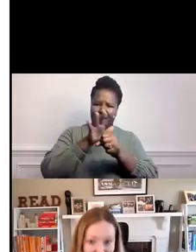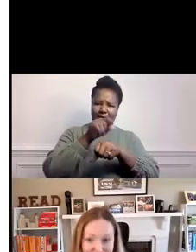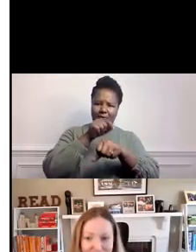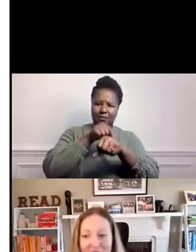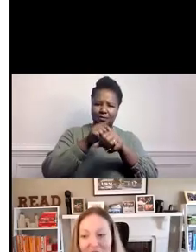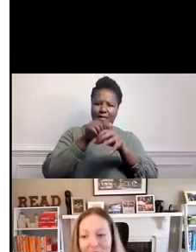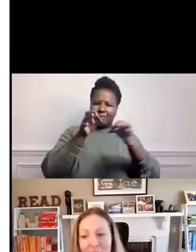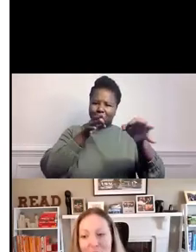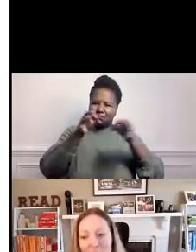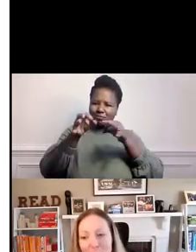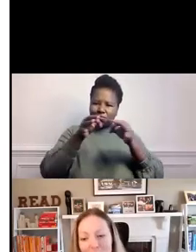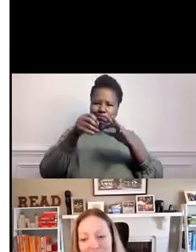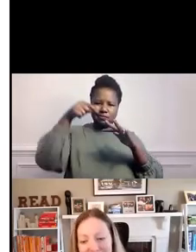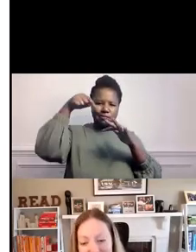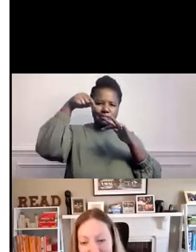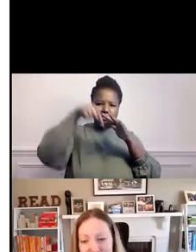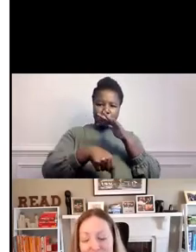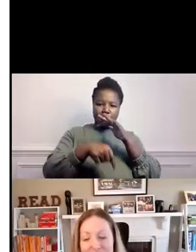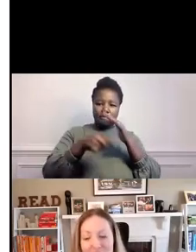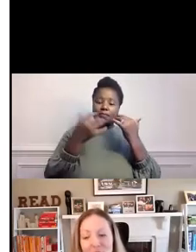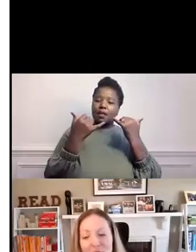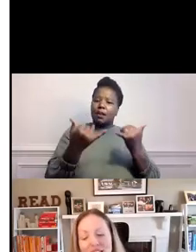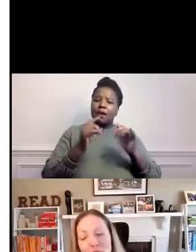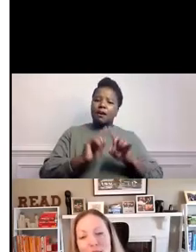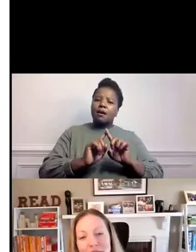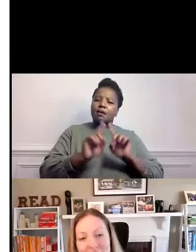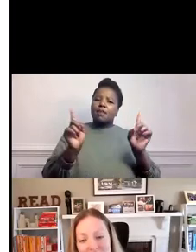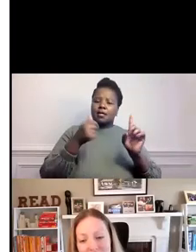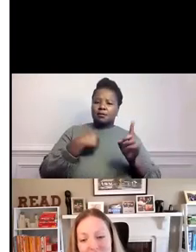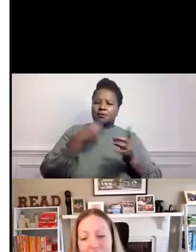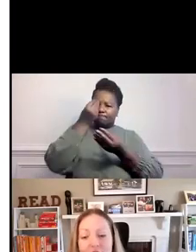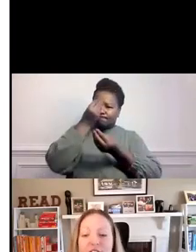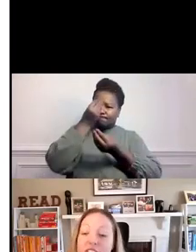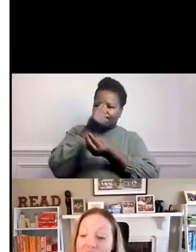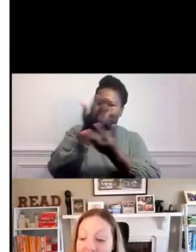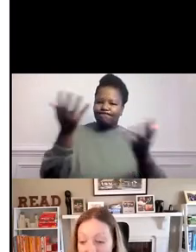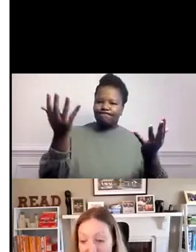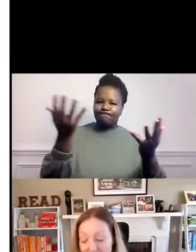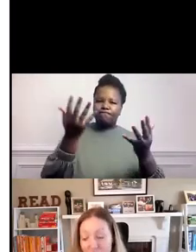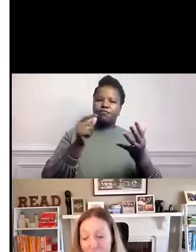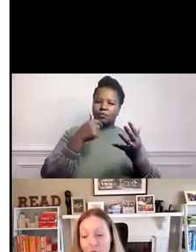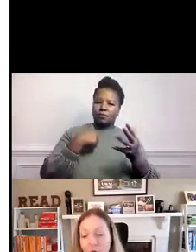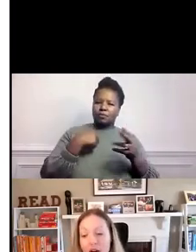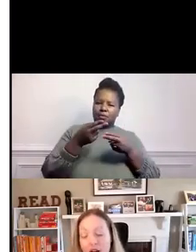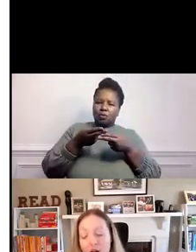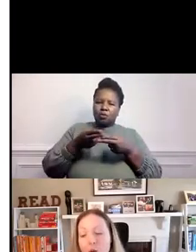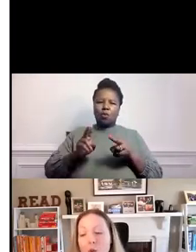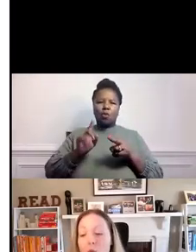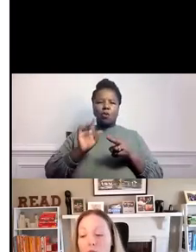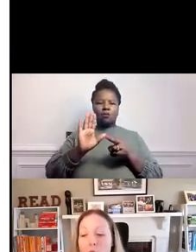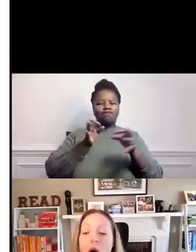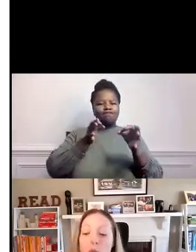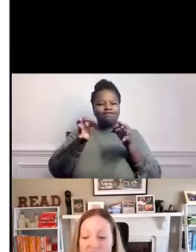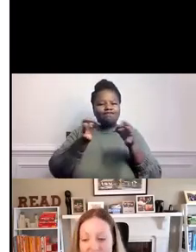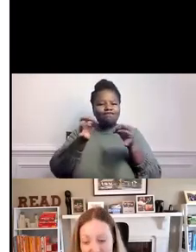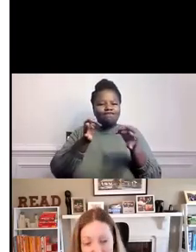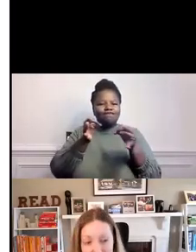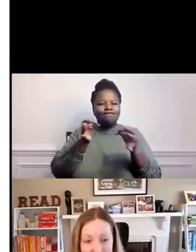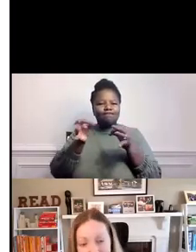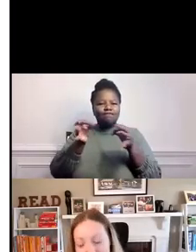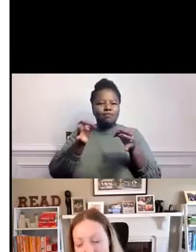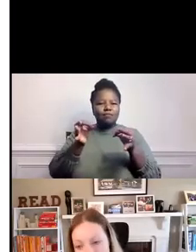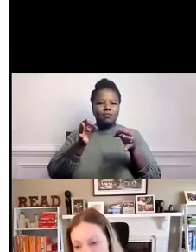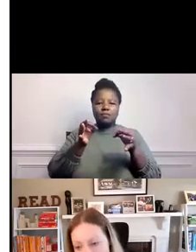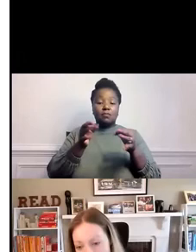scenarios. But what I'd like to do is give you a little bit of a flavor for what we